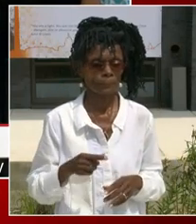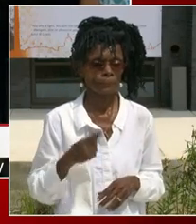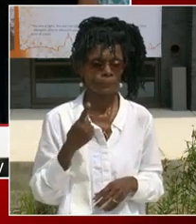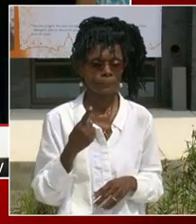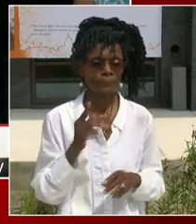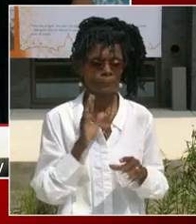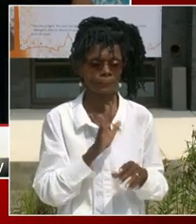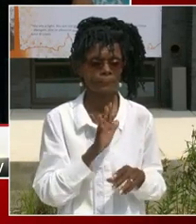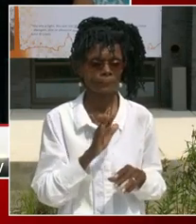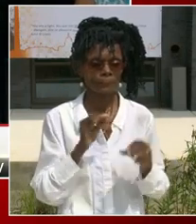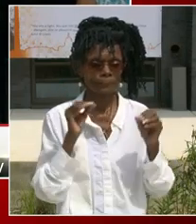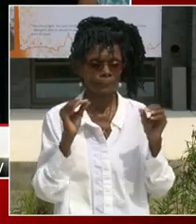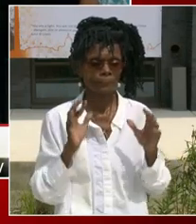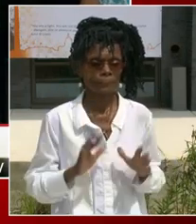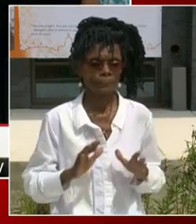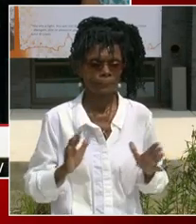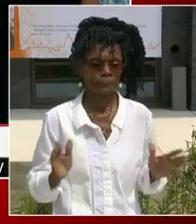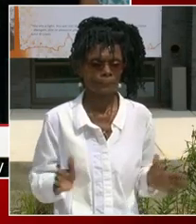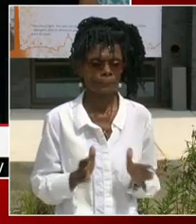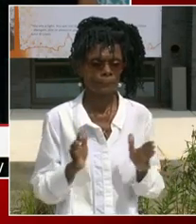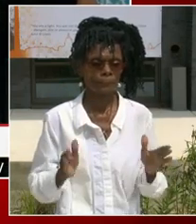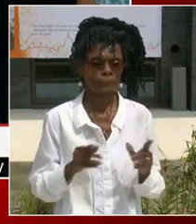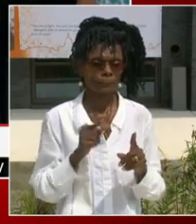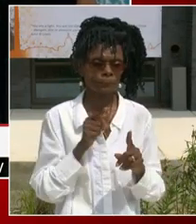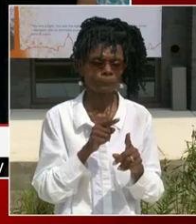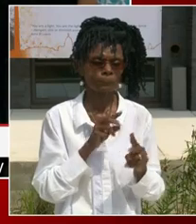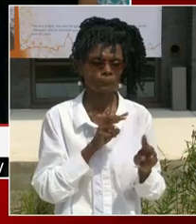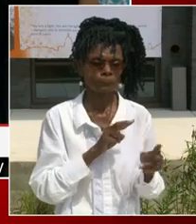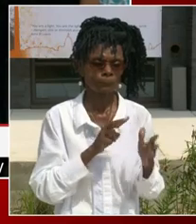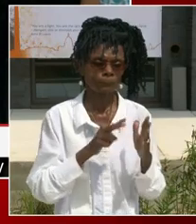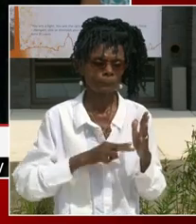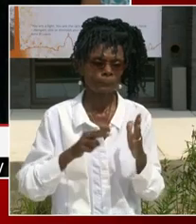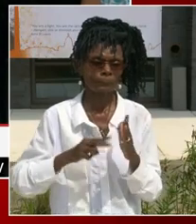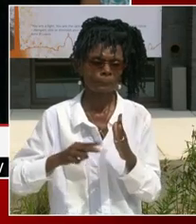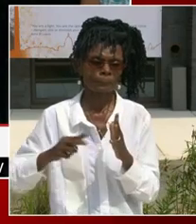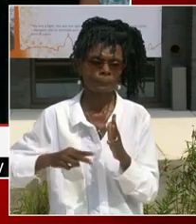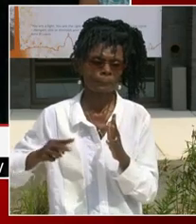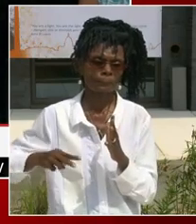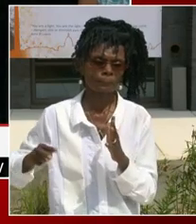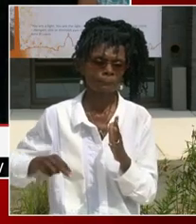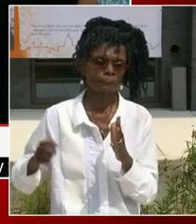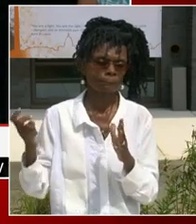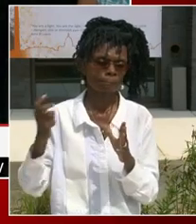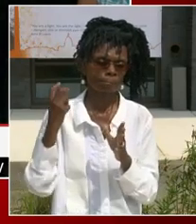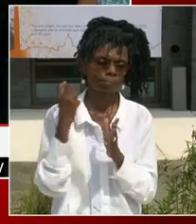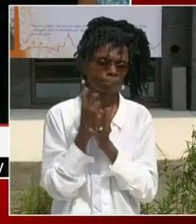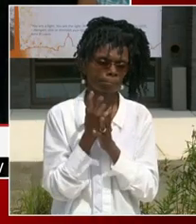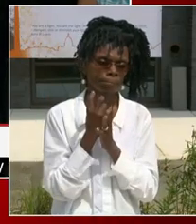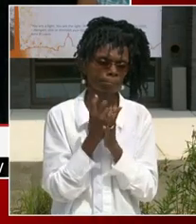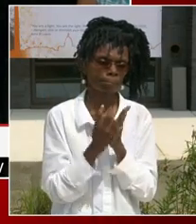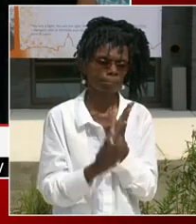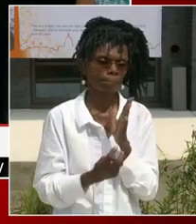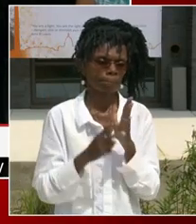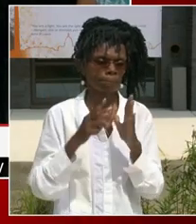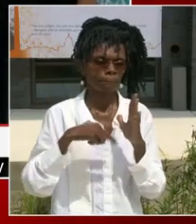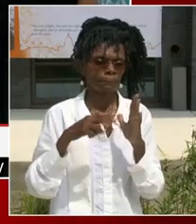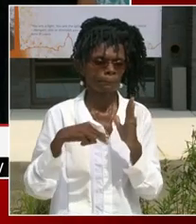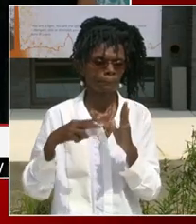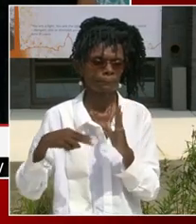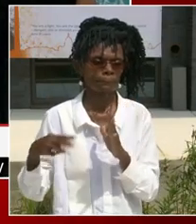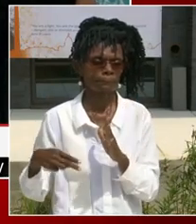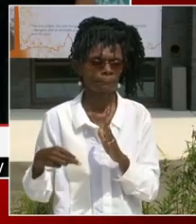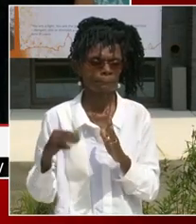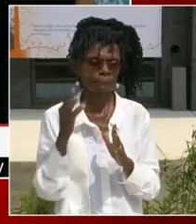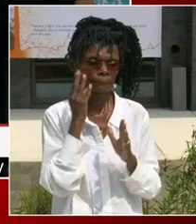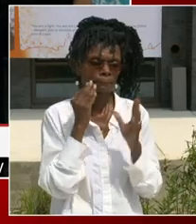And he took those early lessons and he read everything. And it was the early beginning of his life. And as you know,